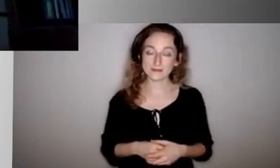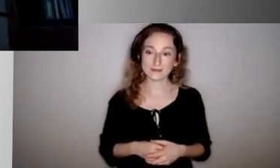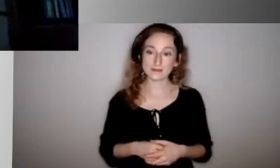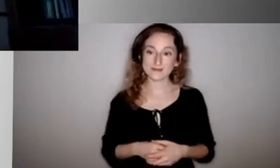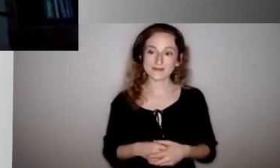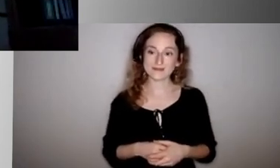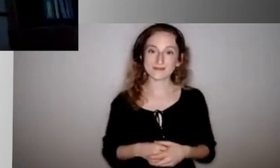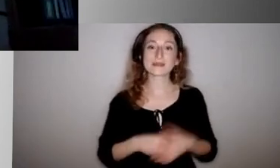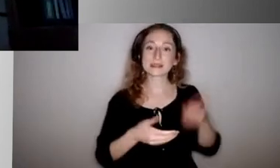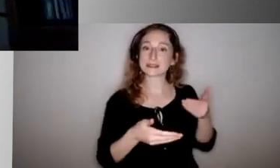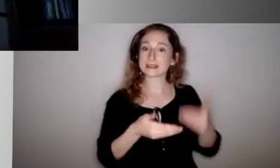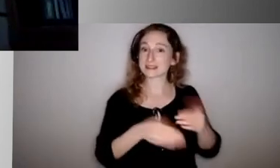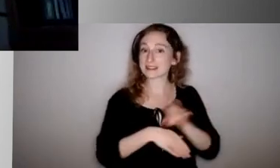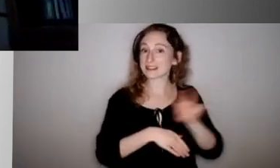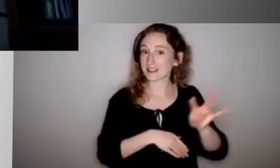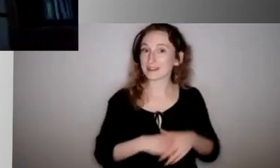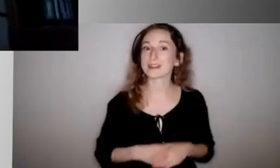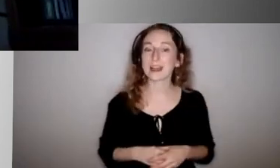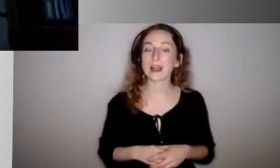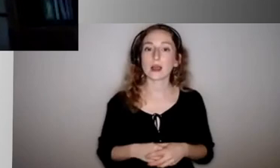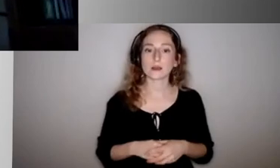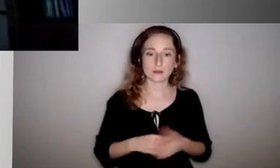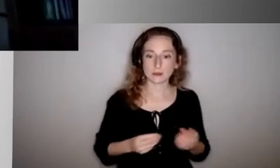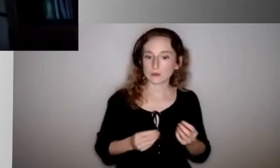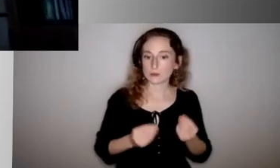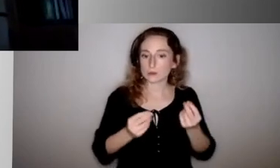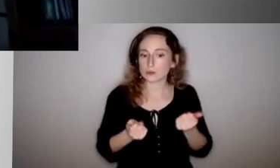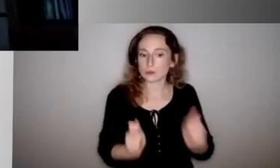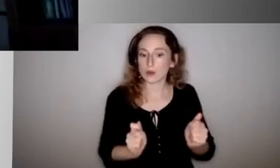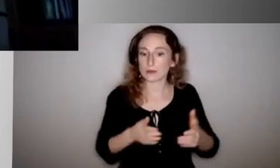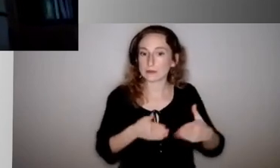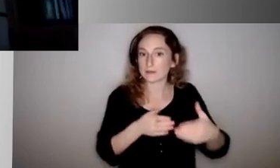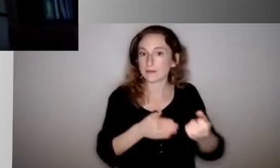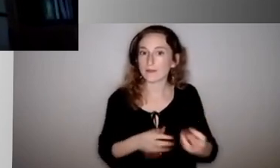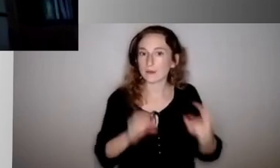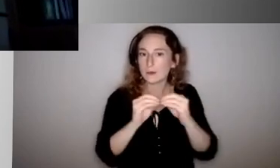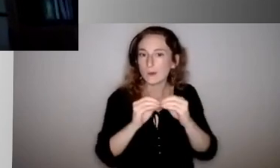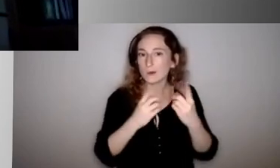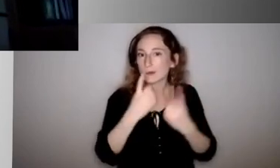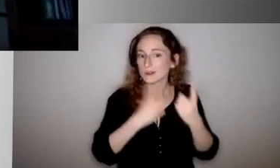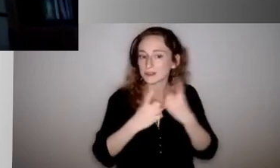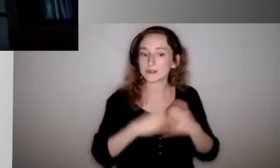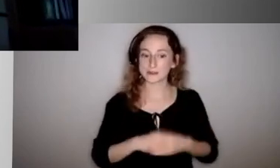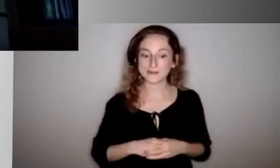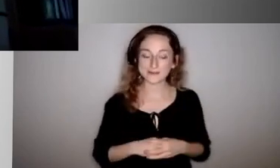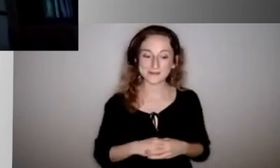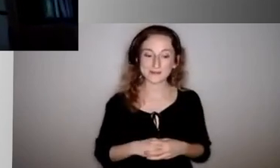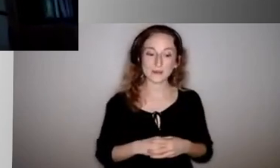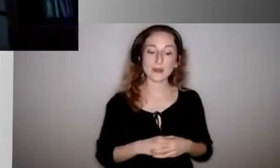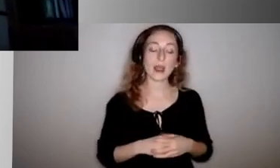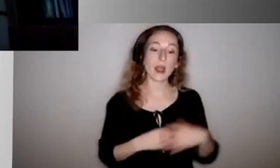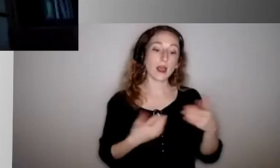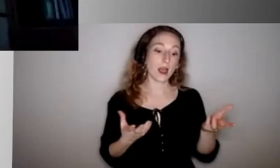Getting close to seven o'clock, but I want to try and get through a few more questions that we have. And, you